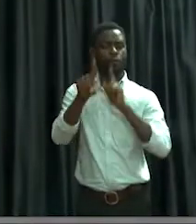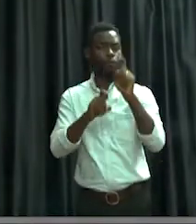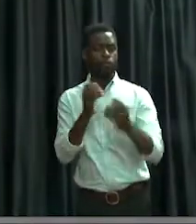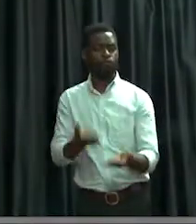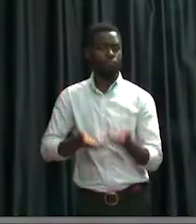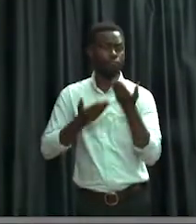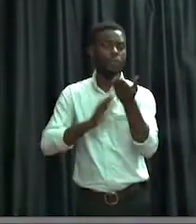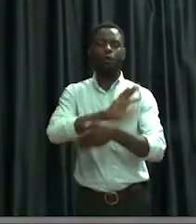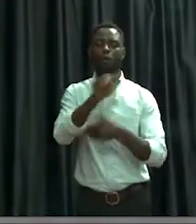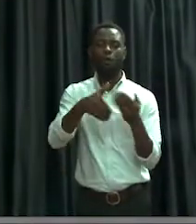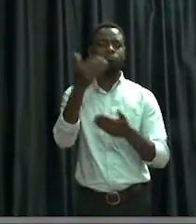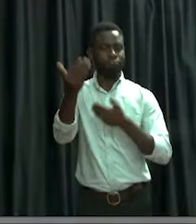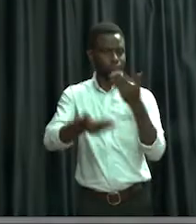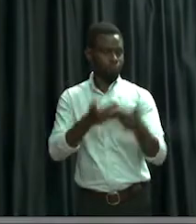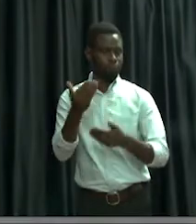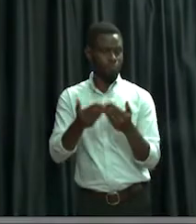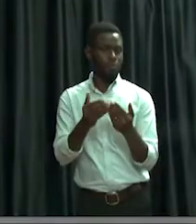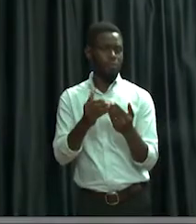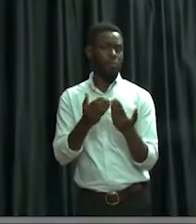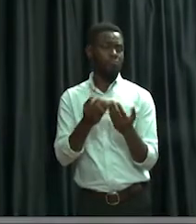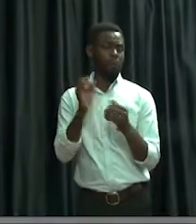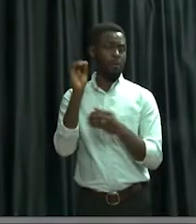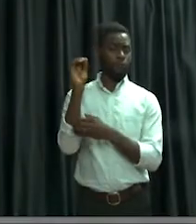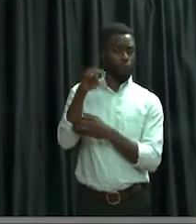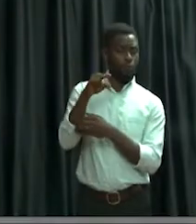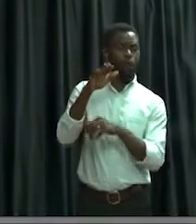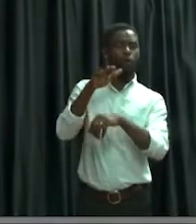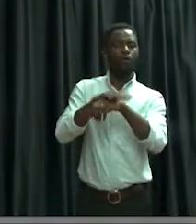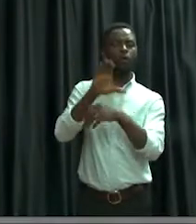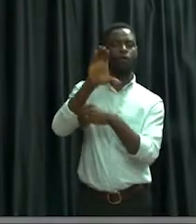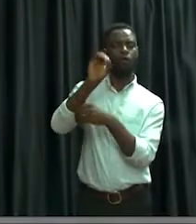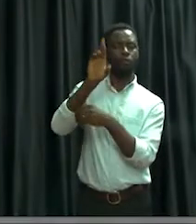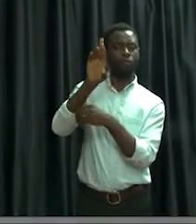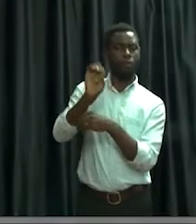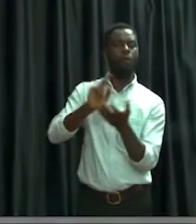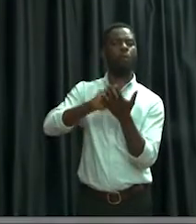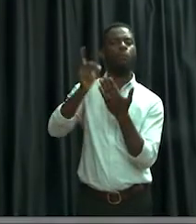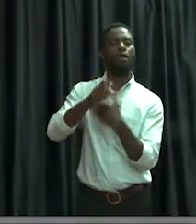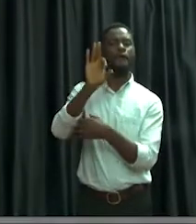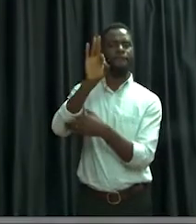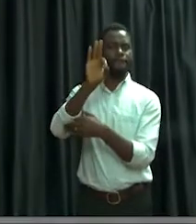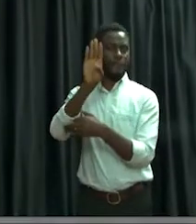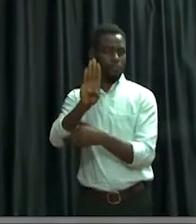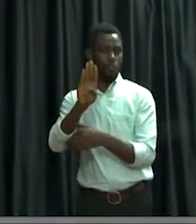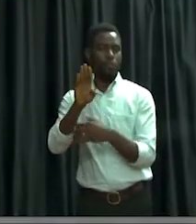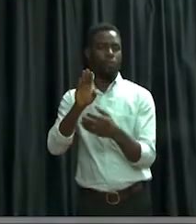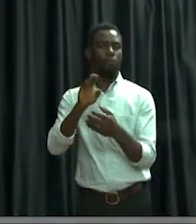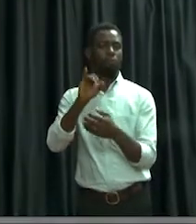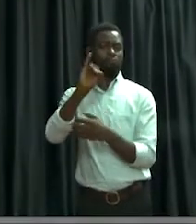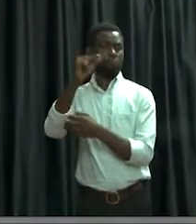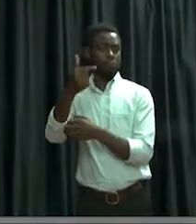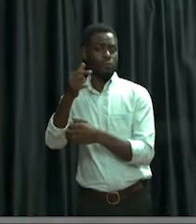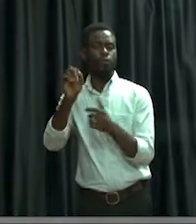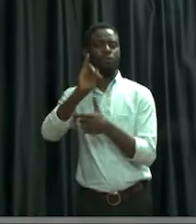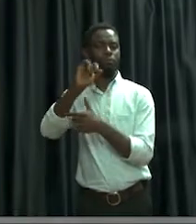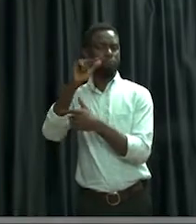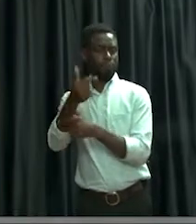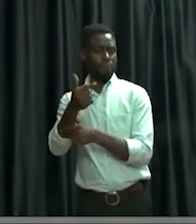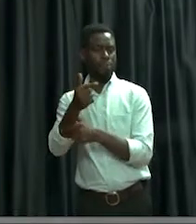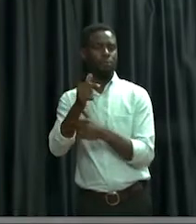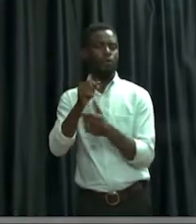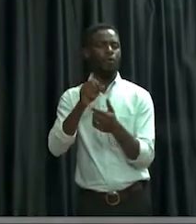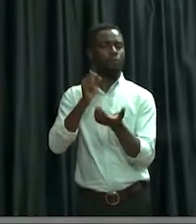questions, your suggestions are welcome. Either post them on the CORE Program Facebook, Instagram, or Twitter page